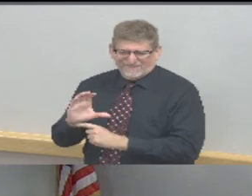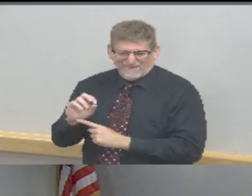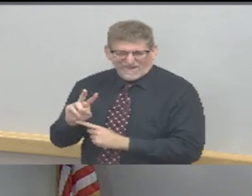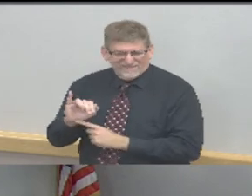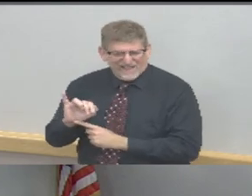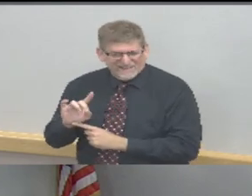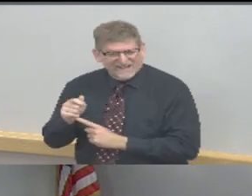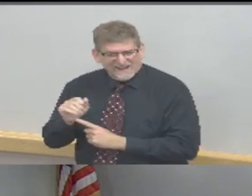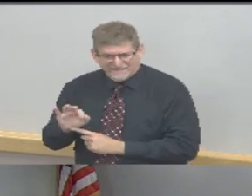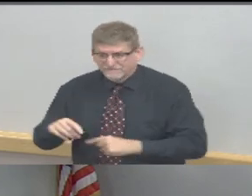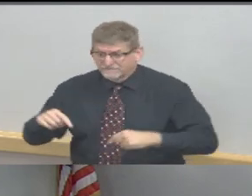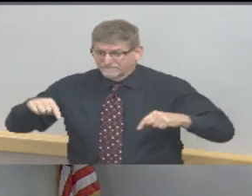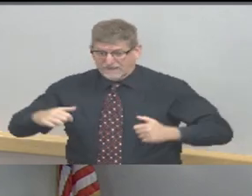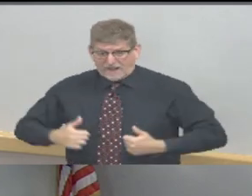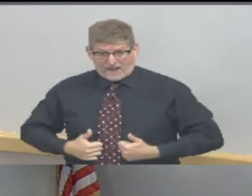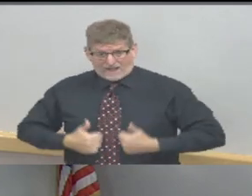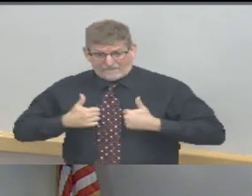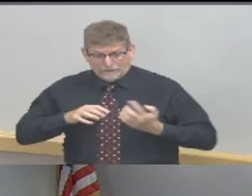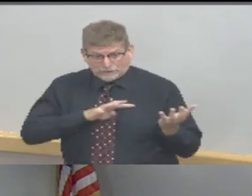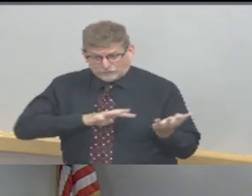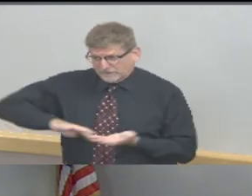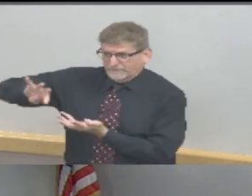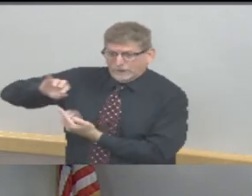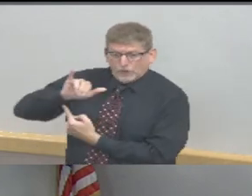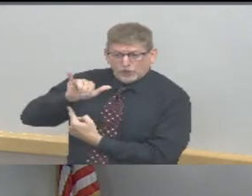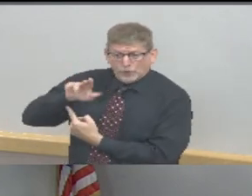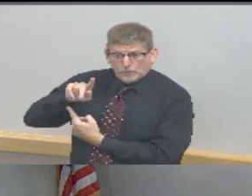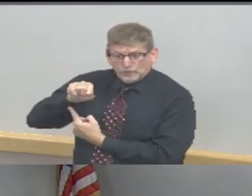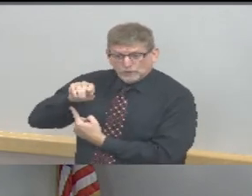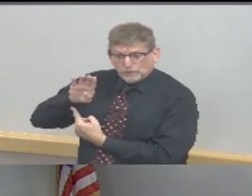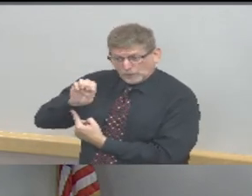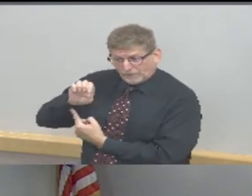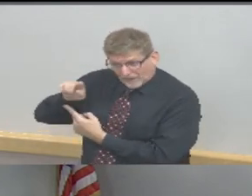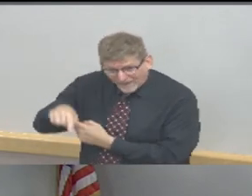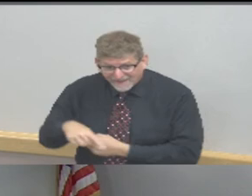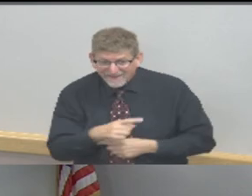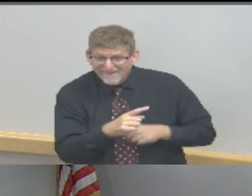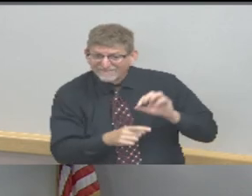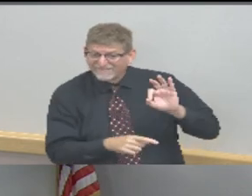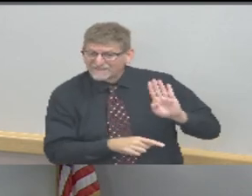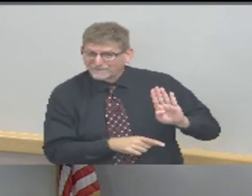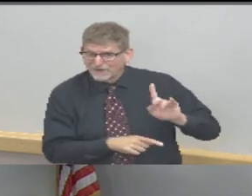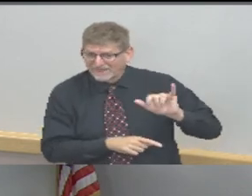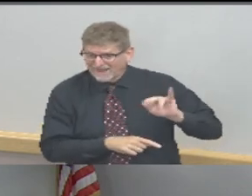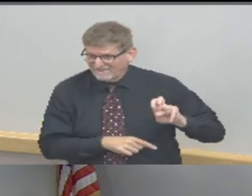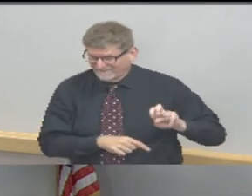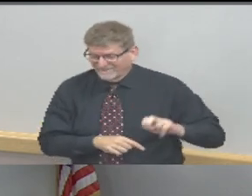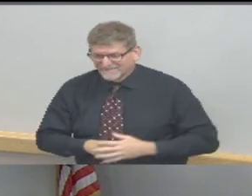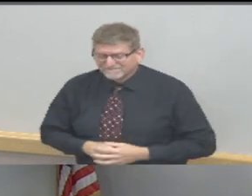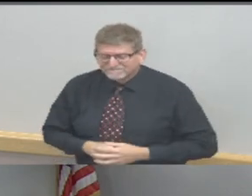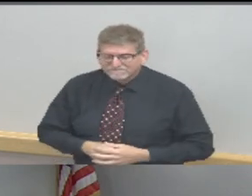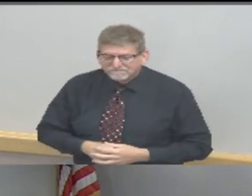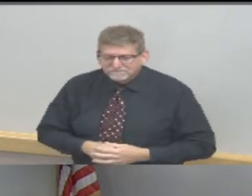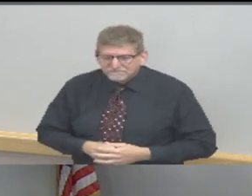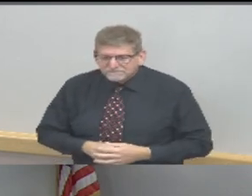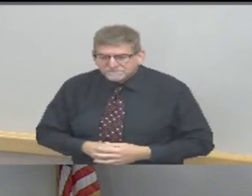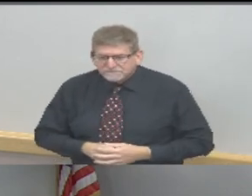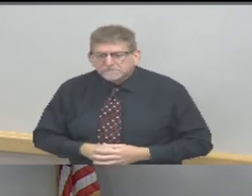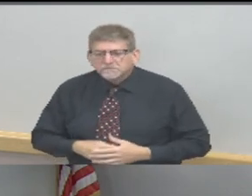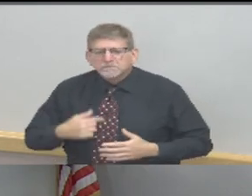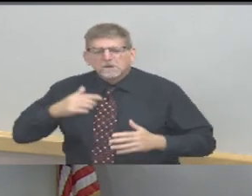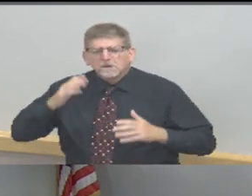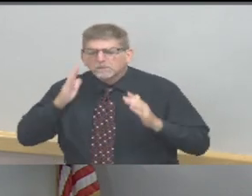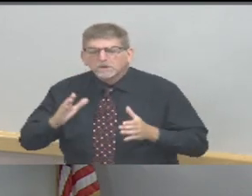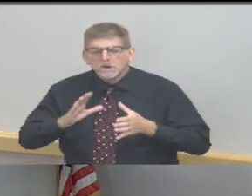Channel and on the County Health Department's Facebook page I will go ahead and turn things